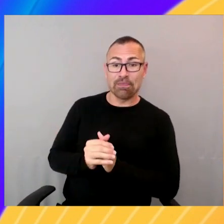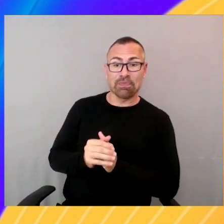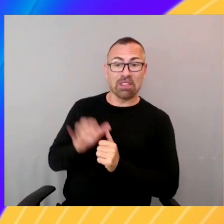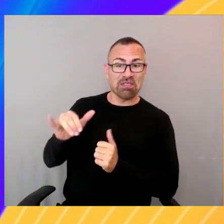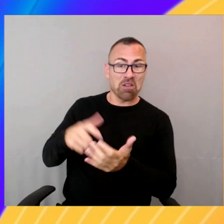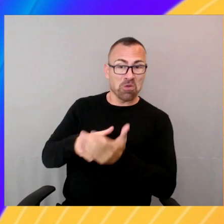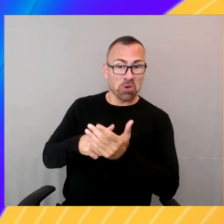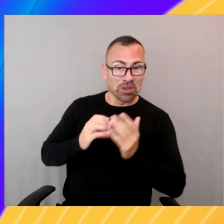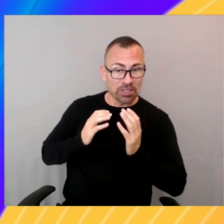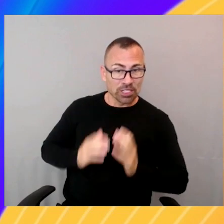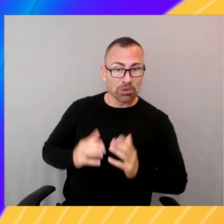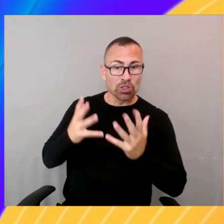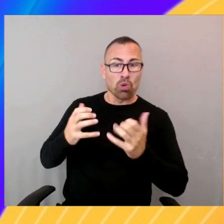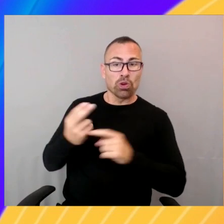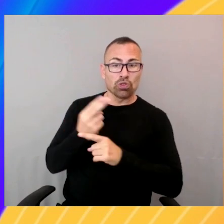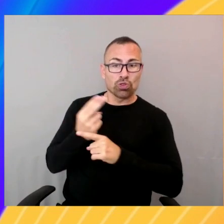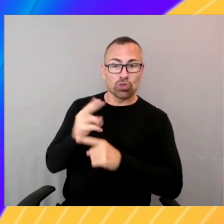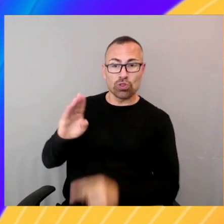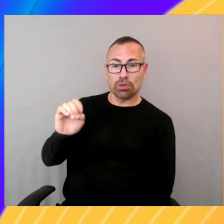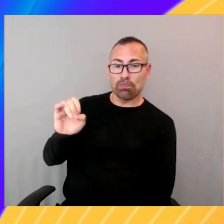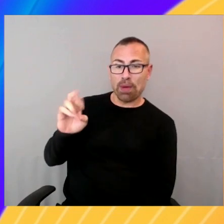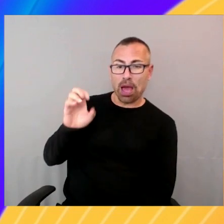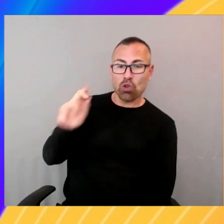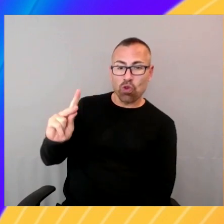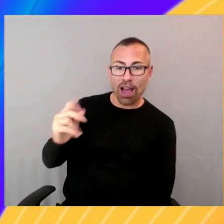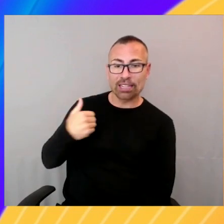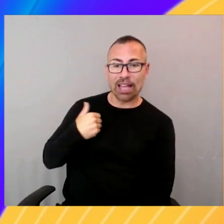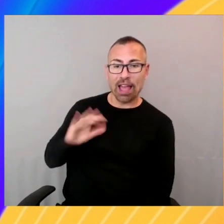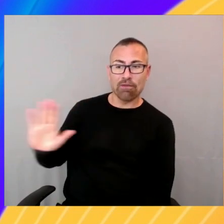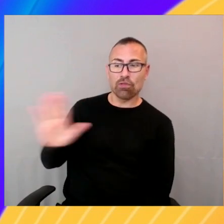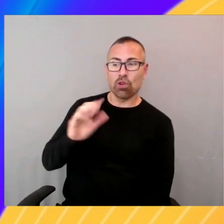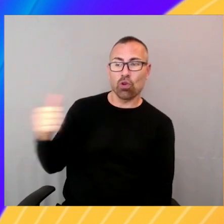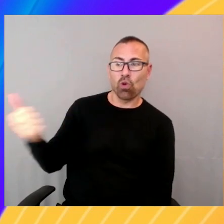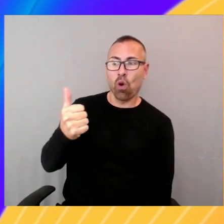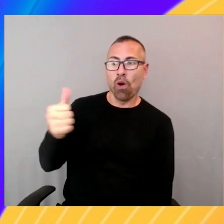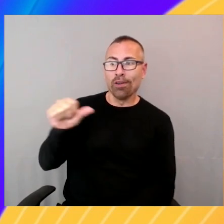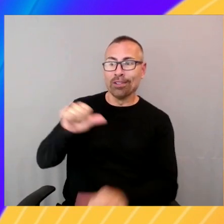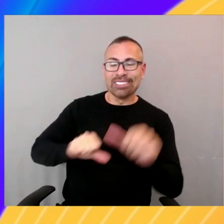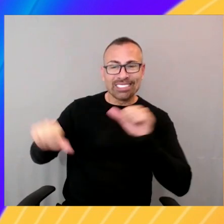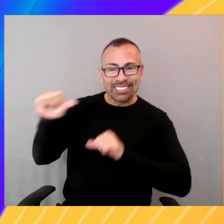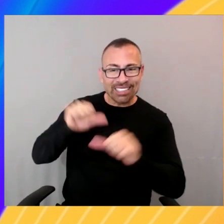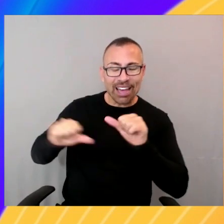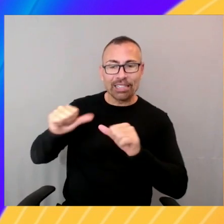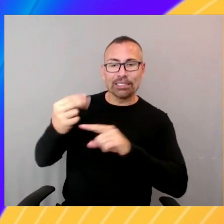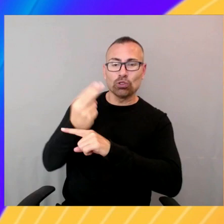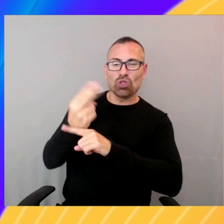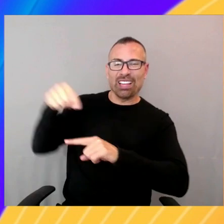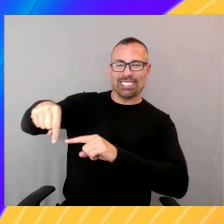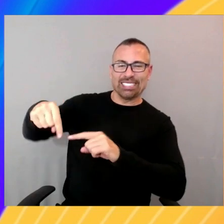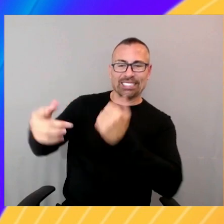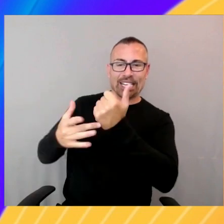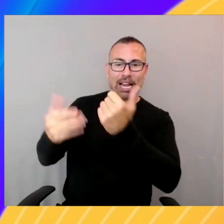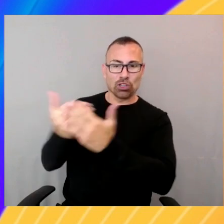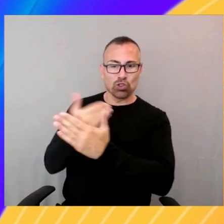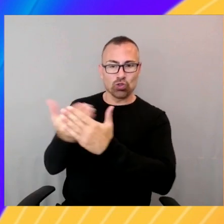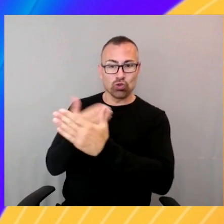use Bedrock to have their own scientists to be able to utilize these types of new technologies that we're providing from Amazon? Yeah.